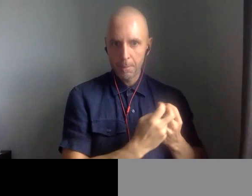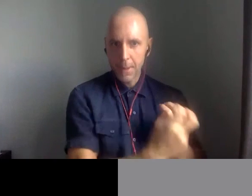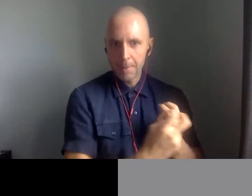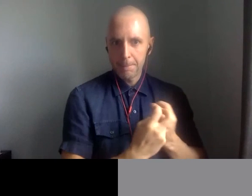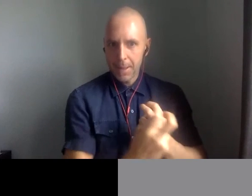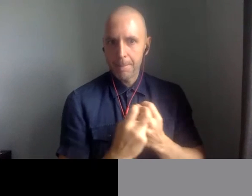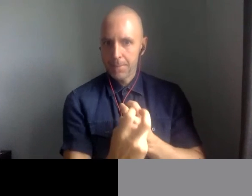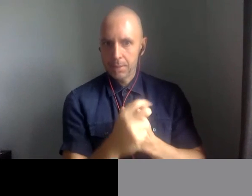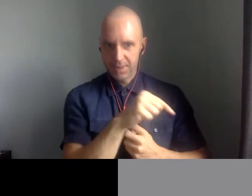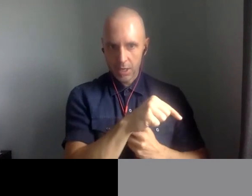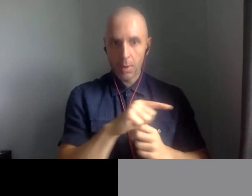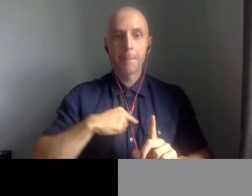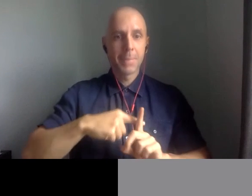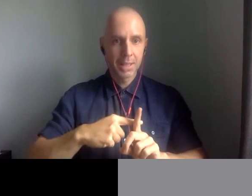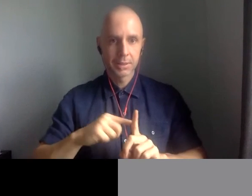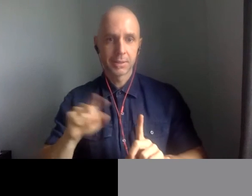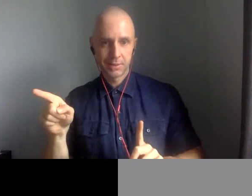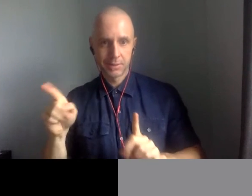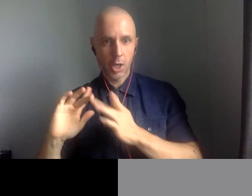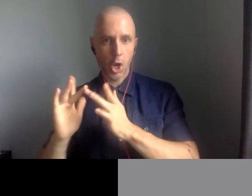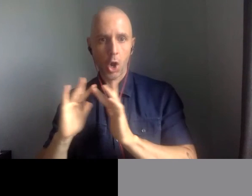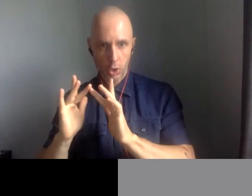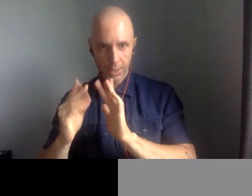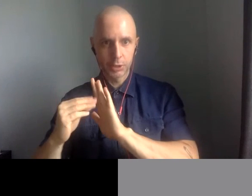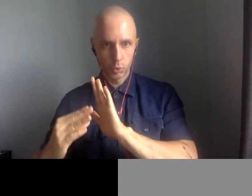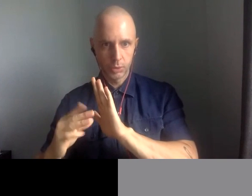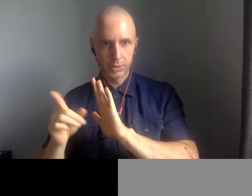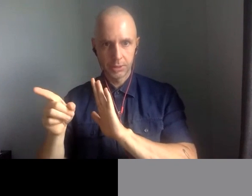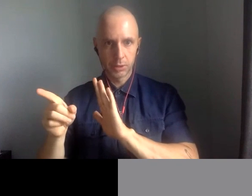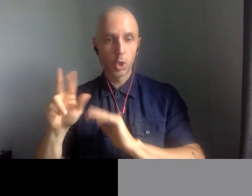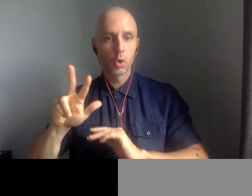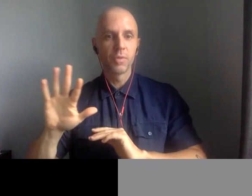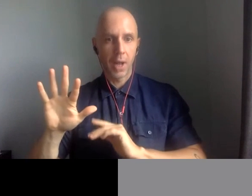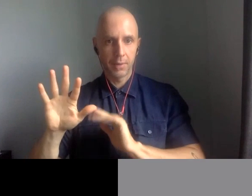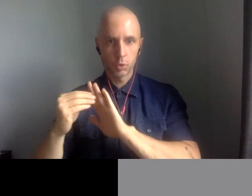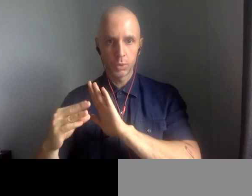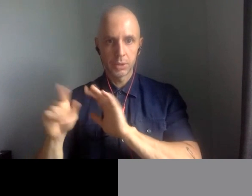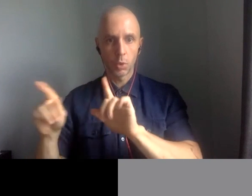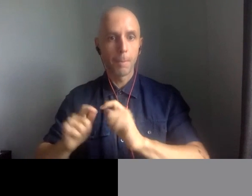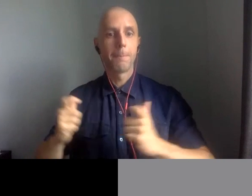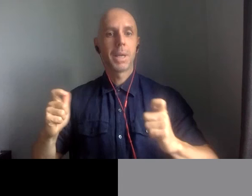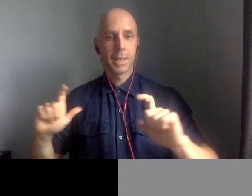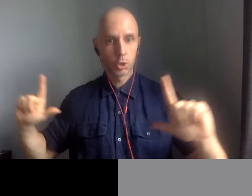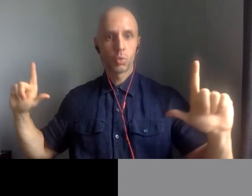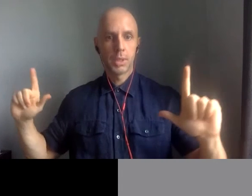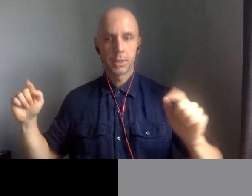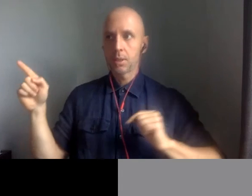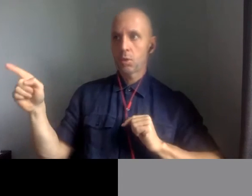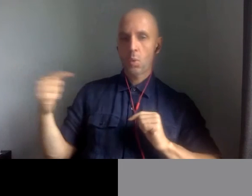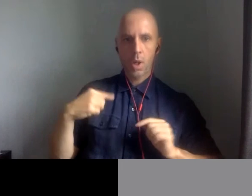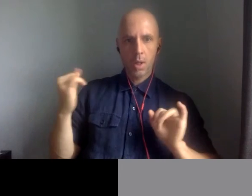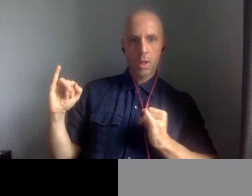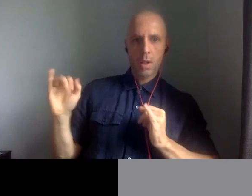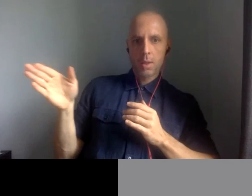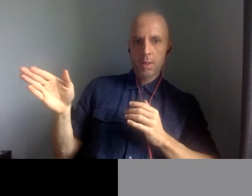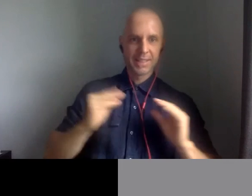group work together. So distance learning has been very much changed by the pandemic. And we're now